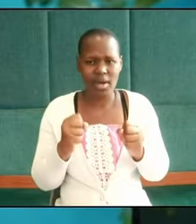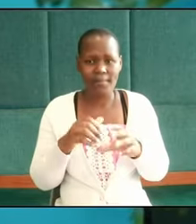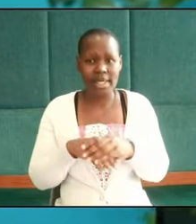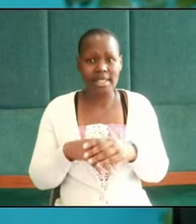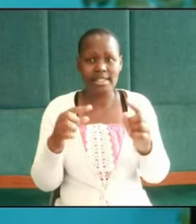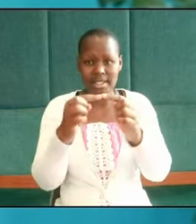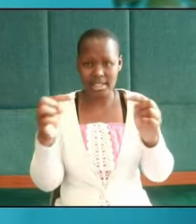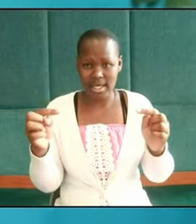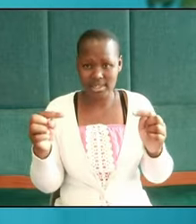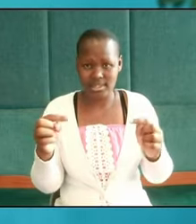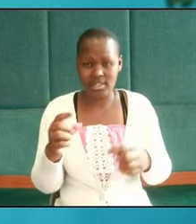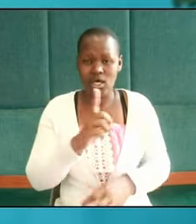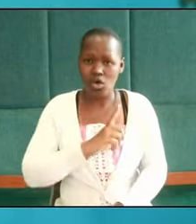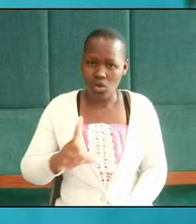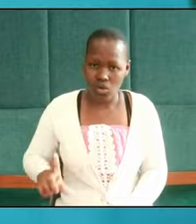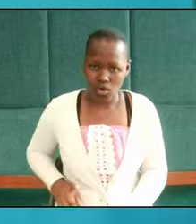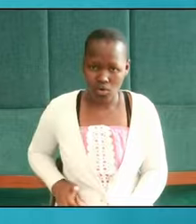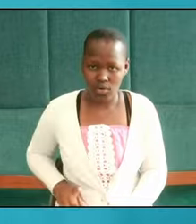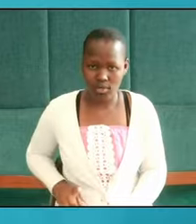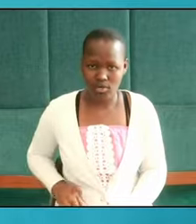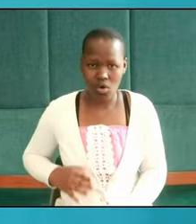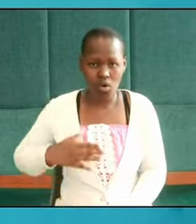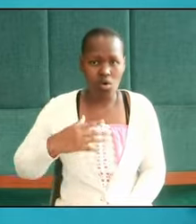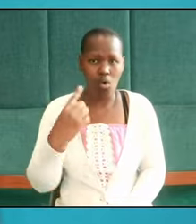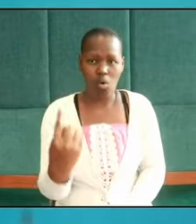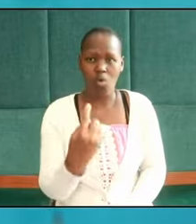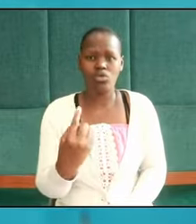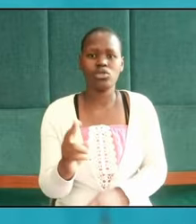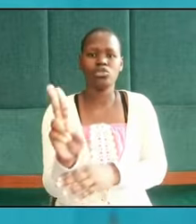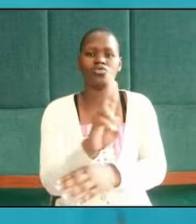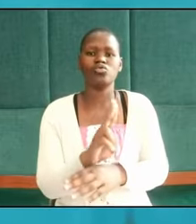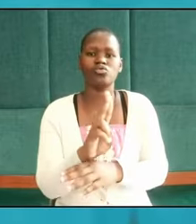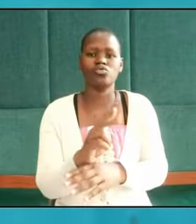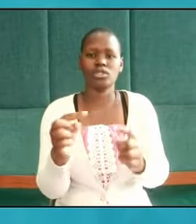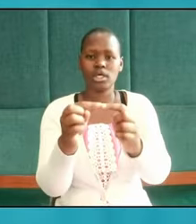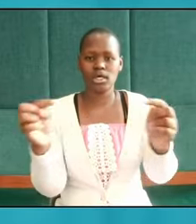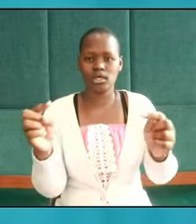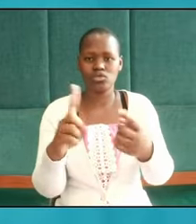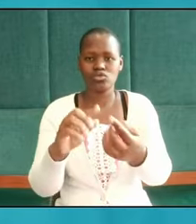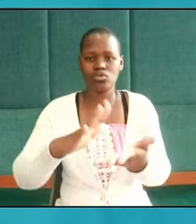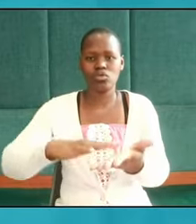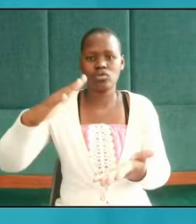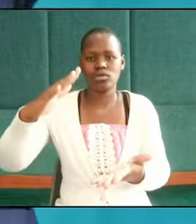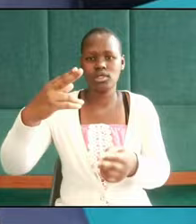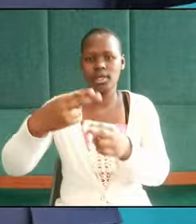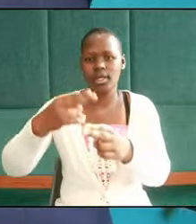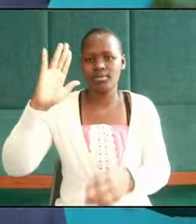crisis the Lord will only use that crisis to glorify his name